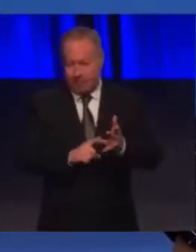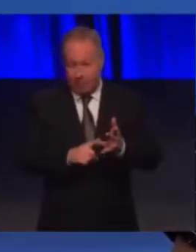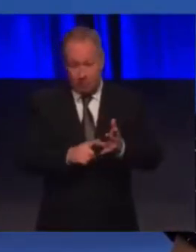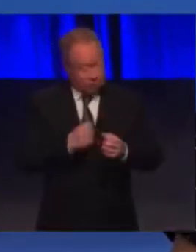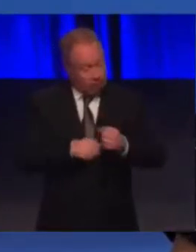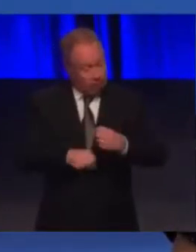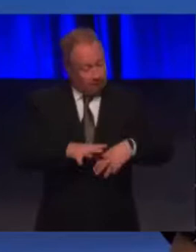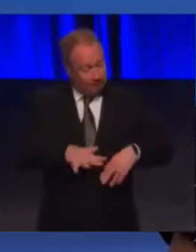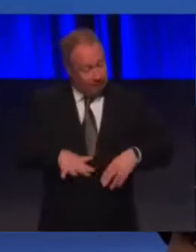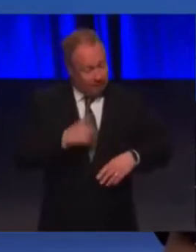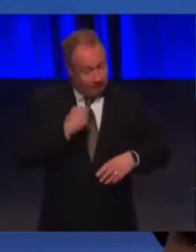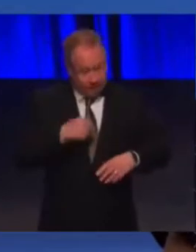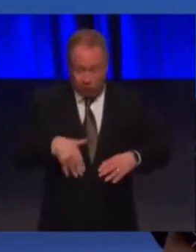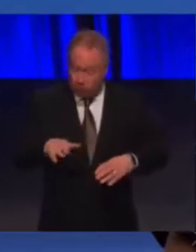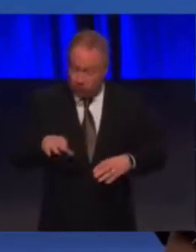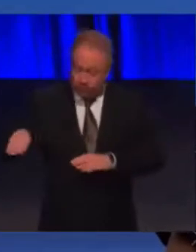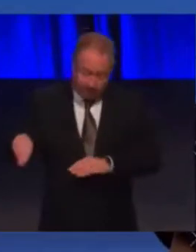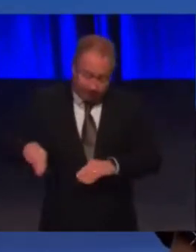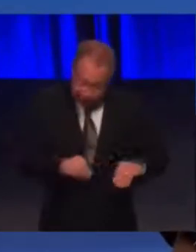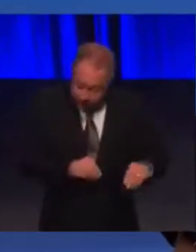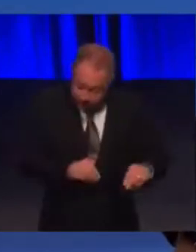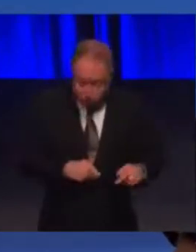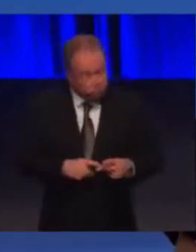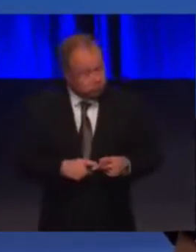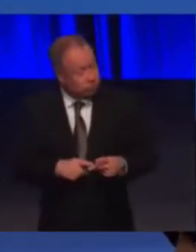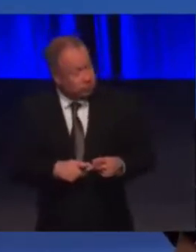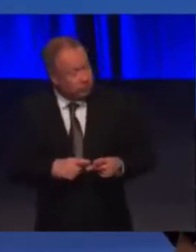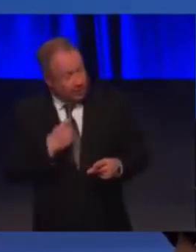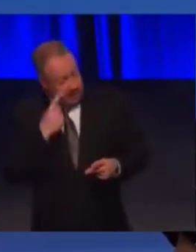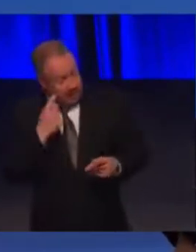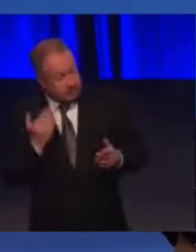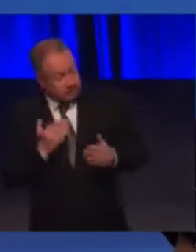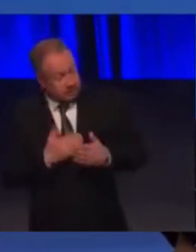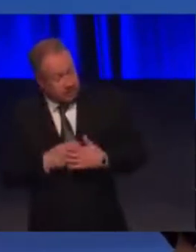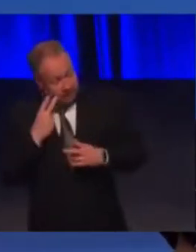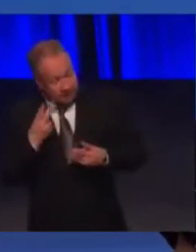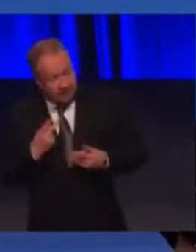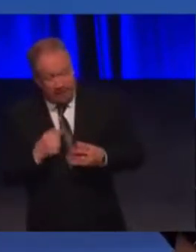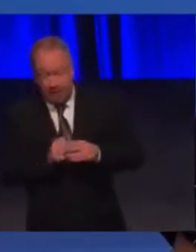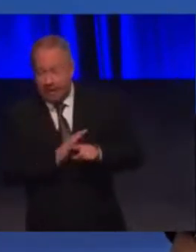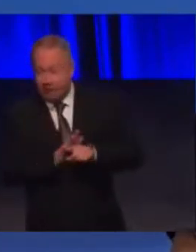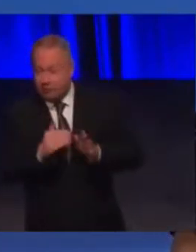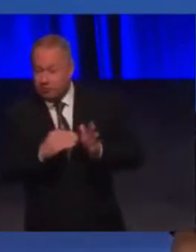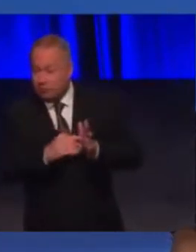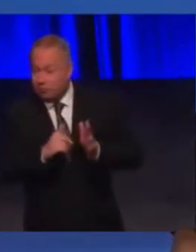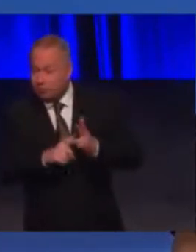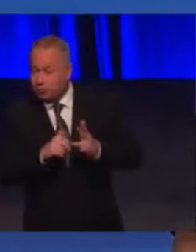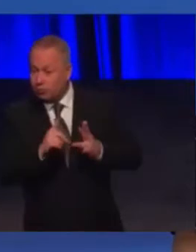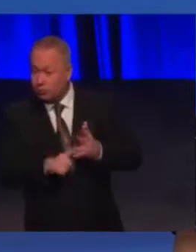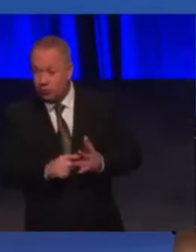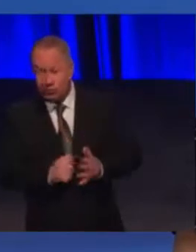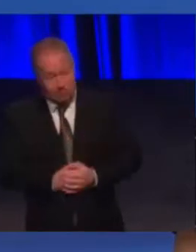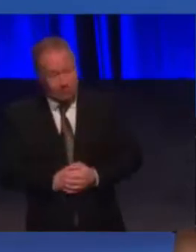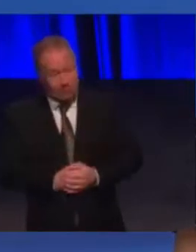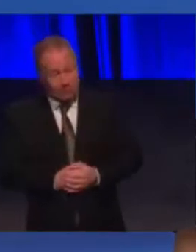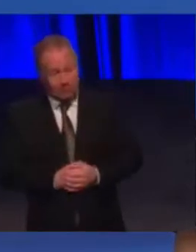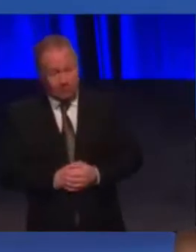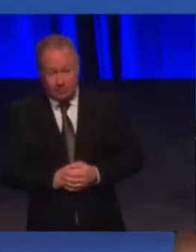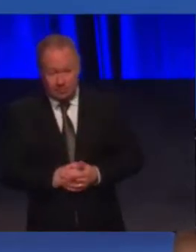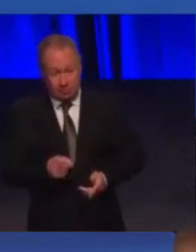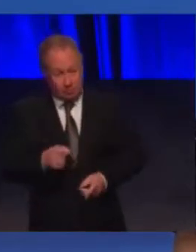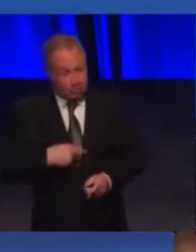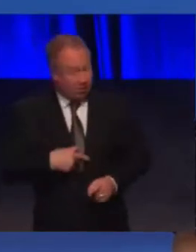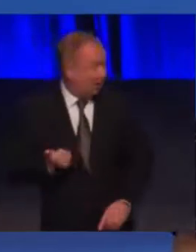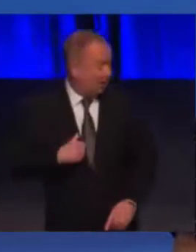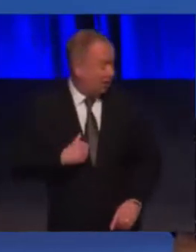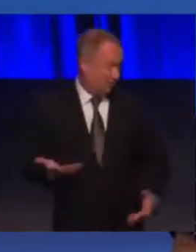out, like beach days. Last night, they had a visit to Edinburgh Zoo. Things that you and I take for